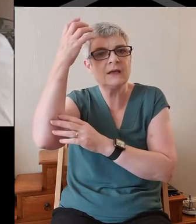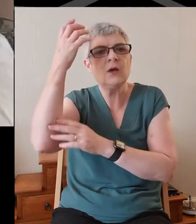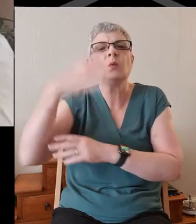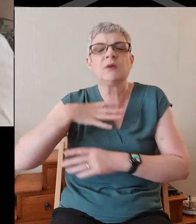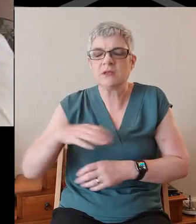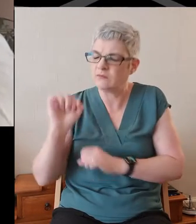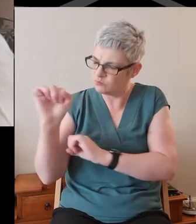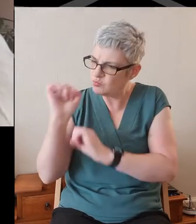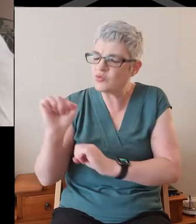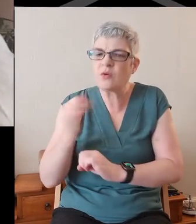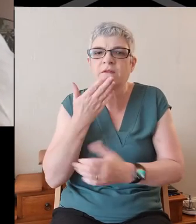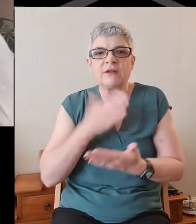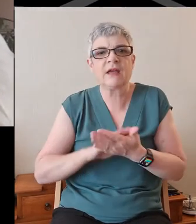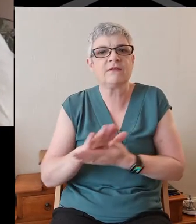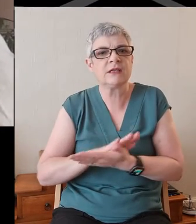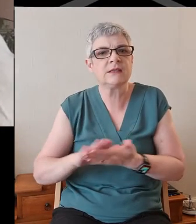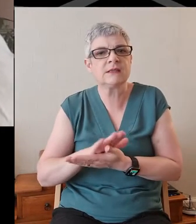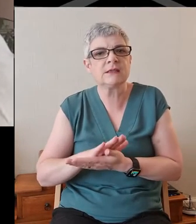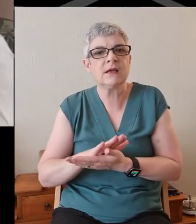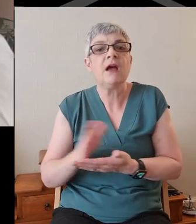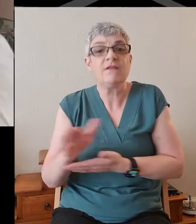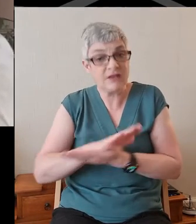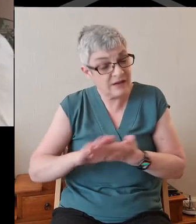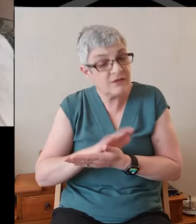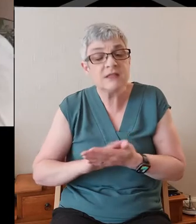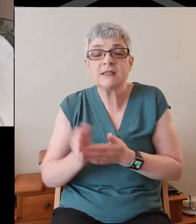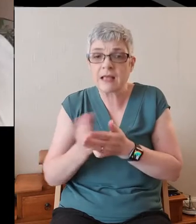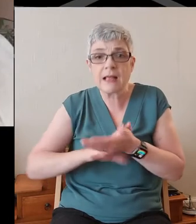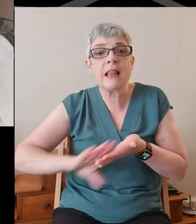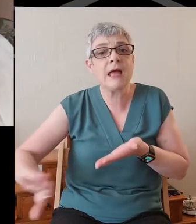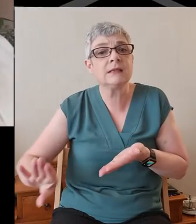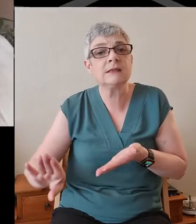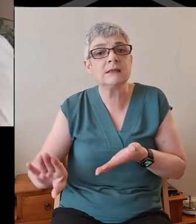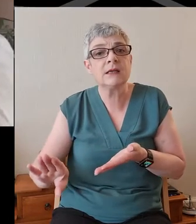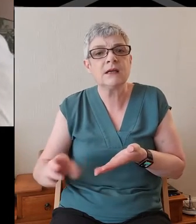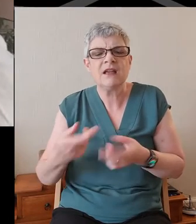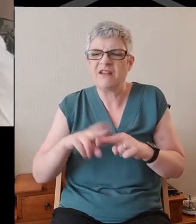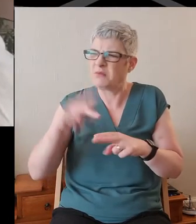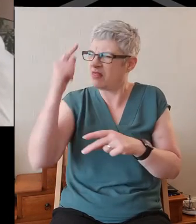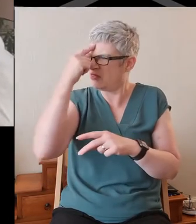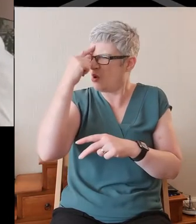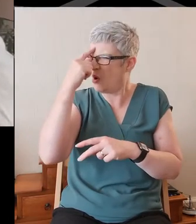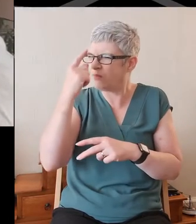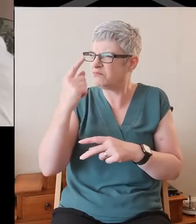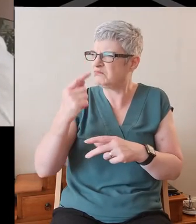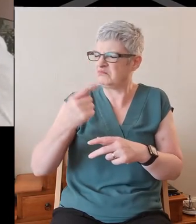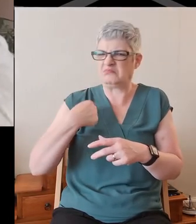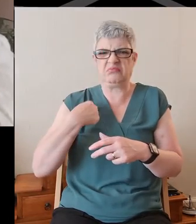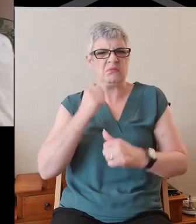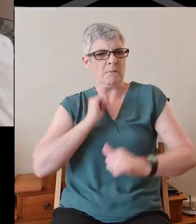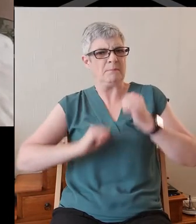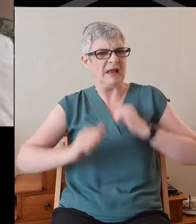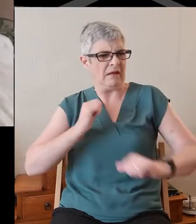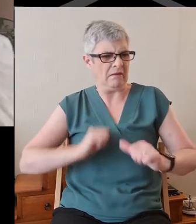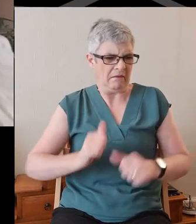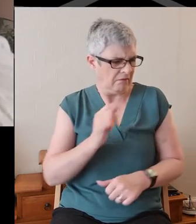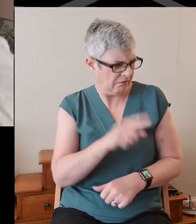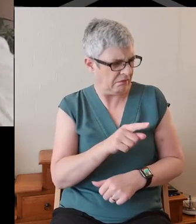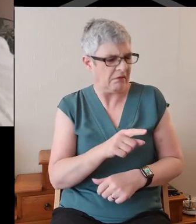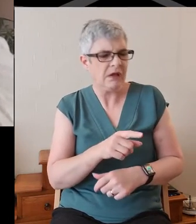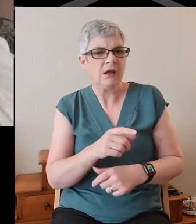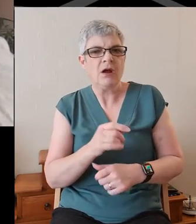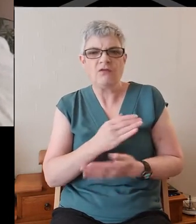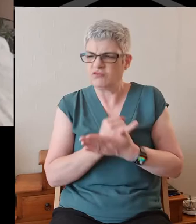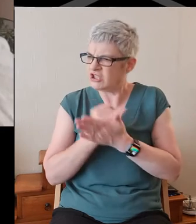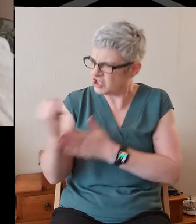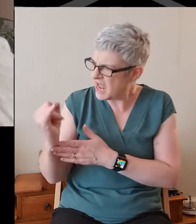forgiveness. Forgive us and cleanse us. Forgive us if we have thought of ourselves better than we are, and if we have rejected